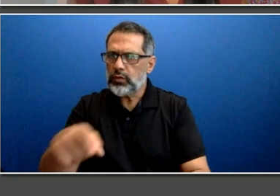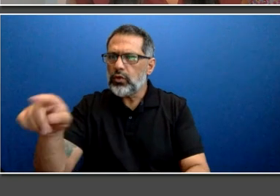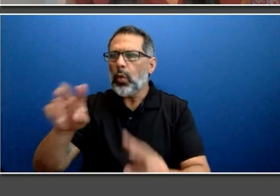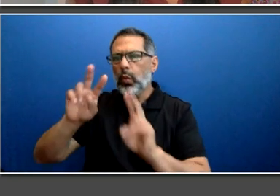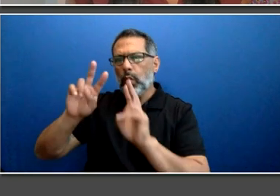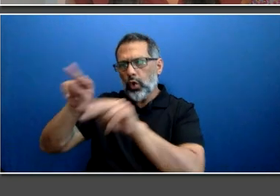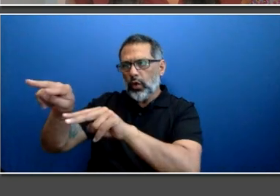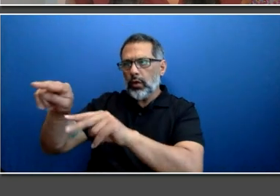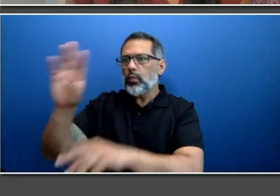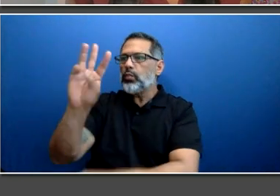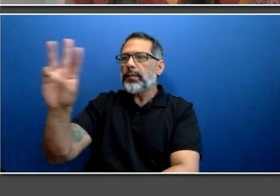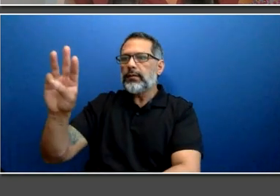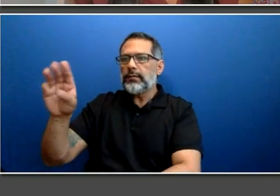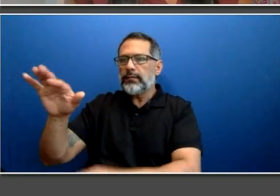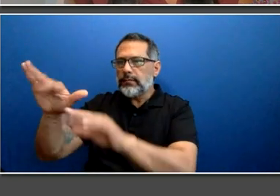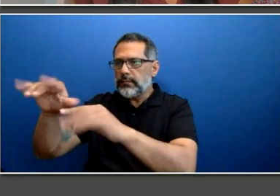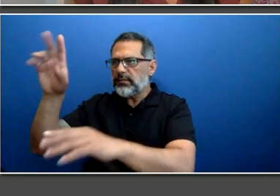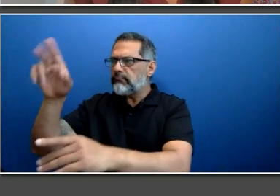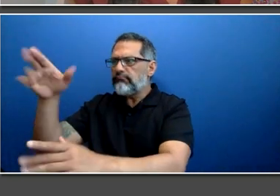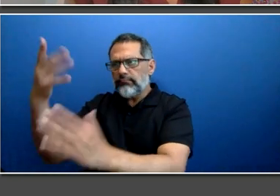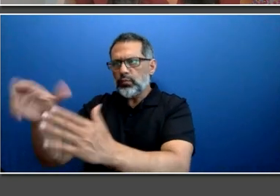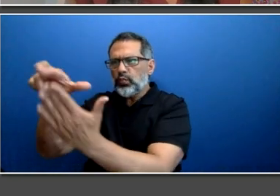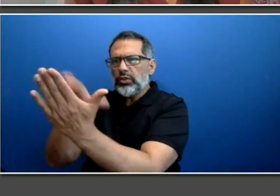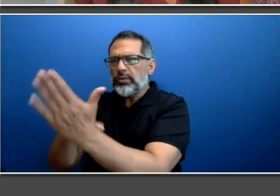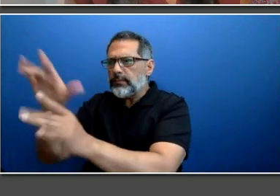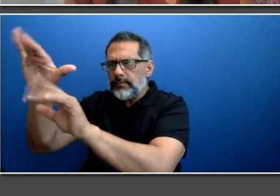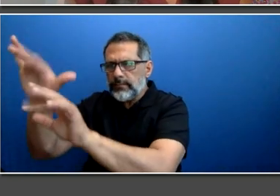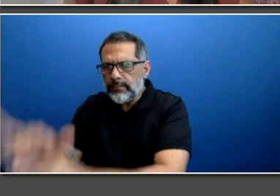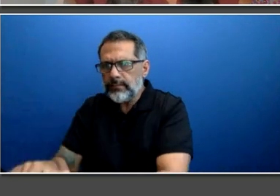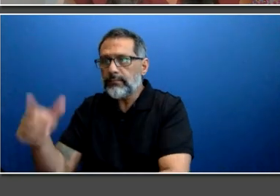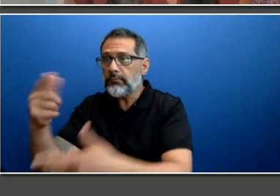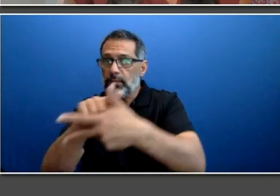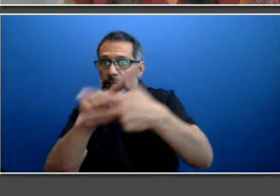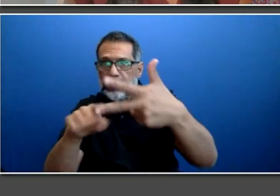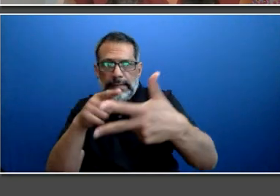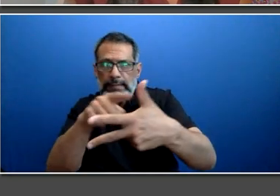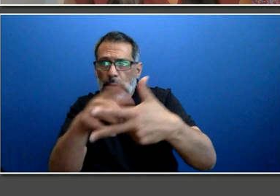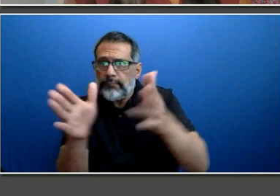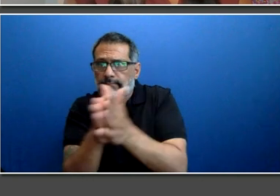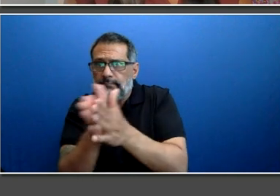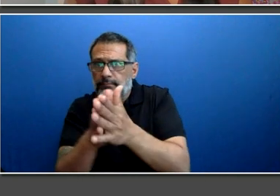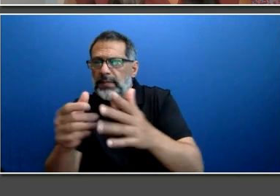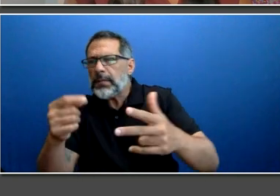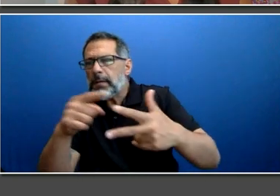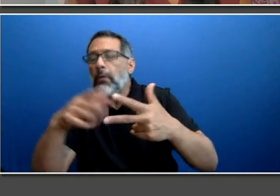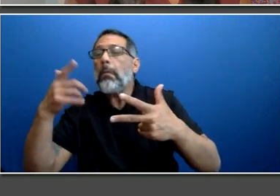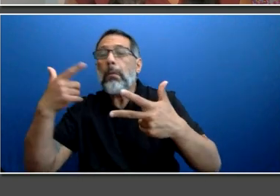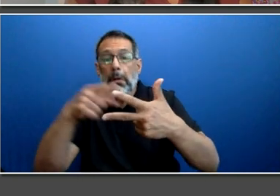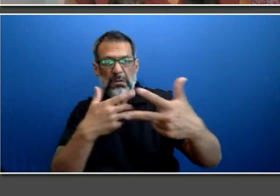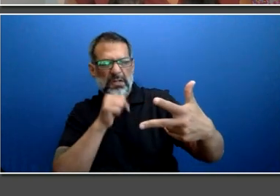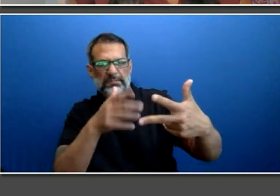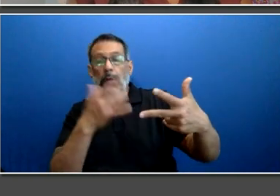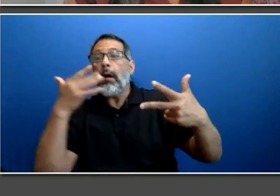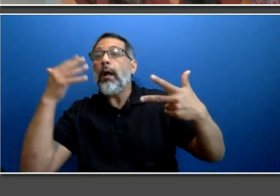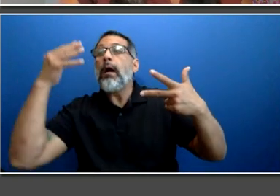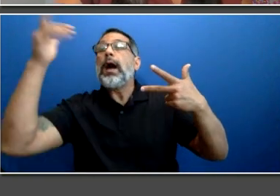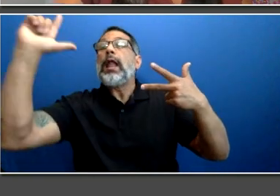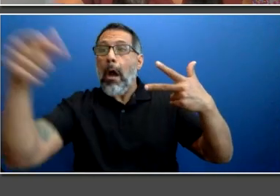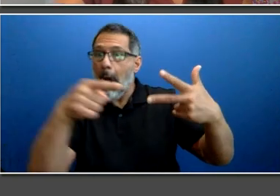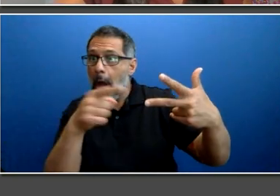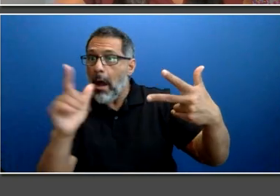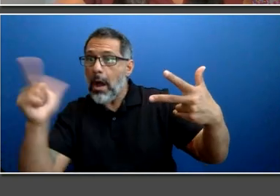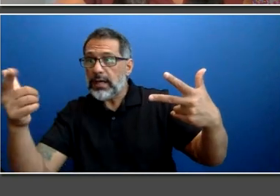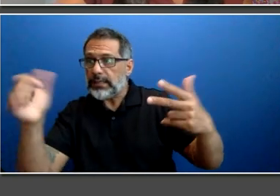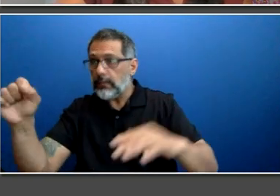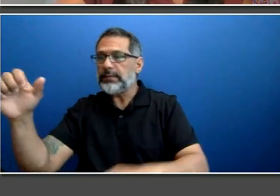see. And as Shabnam said earlier, you can always set it up so that you can get notifications of new jobs as they become